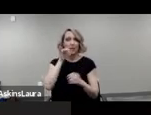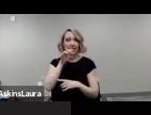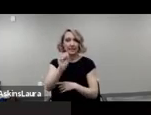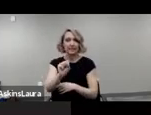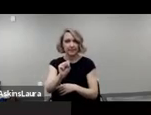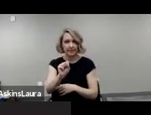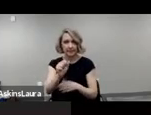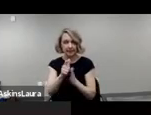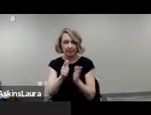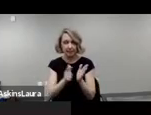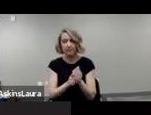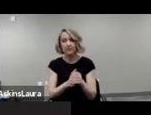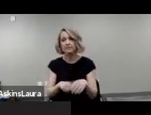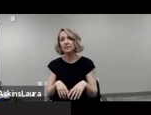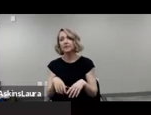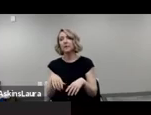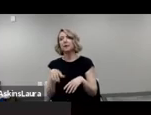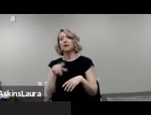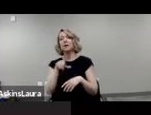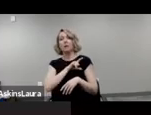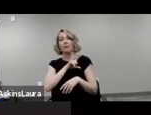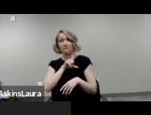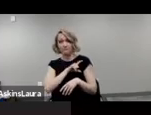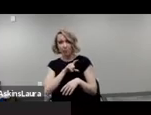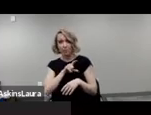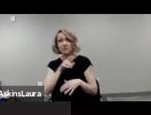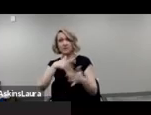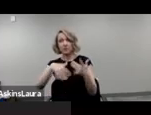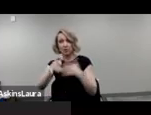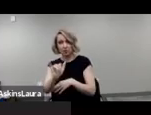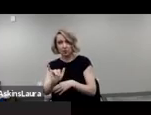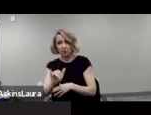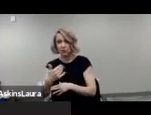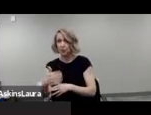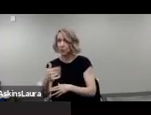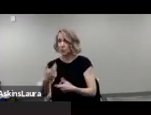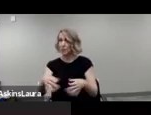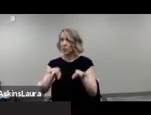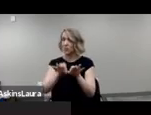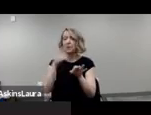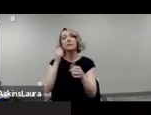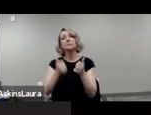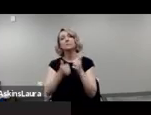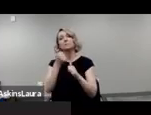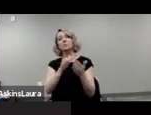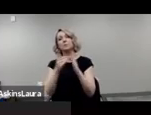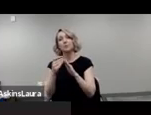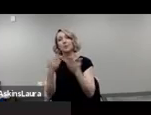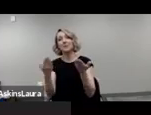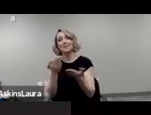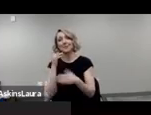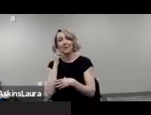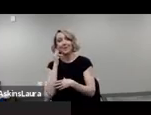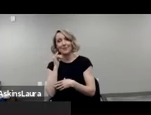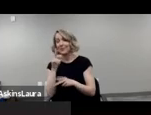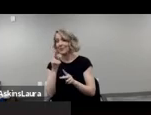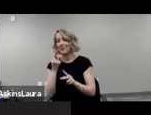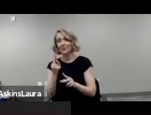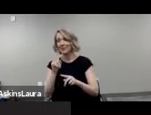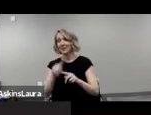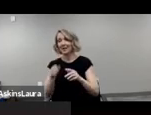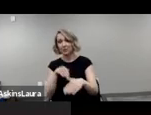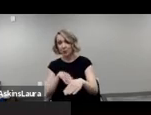interactions. This is huge because in most communities in California, someone cannot just walk in and